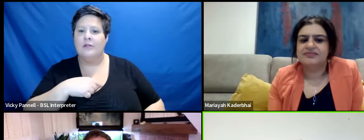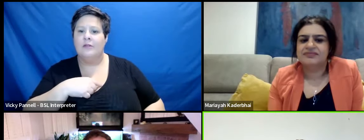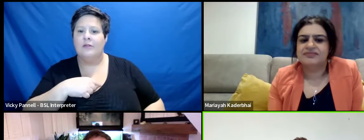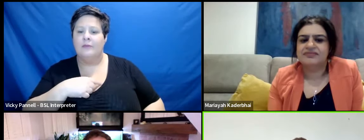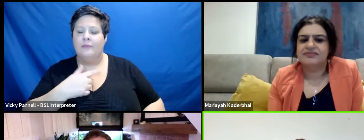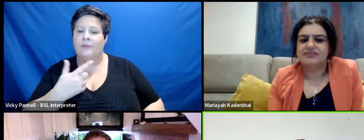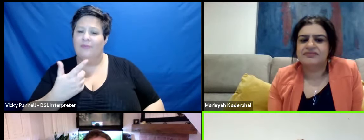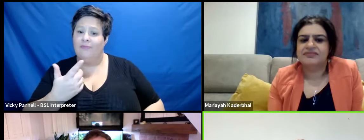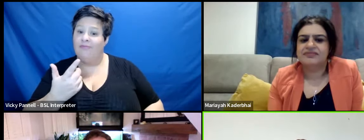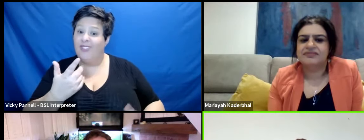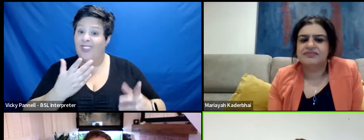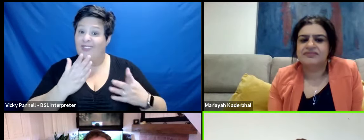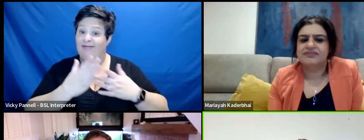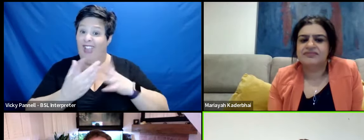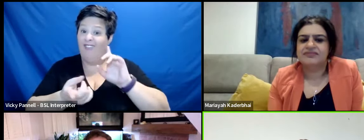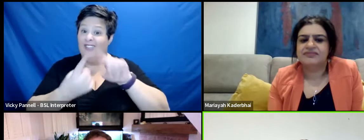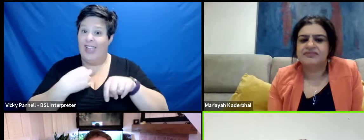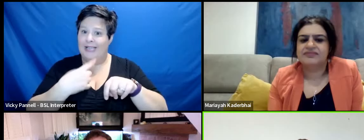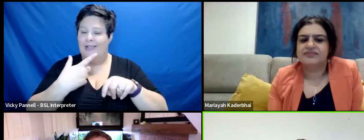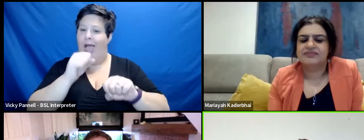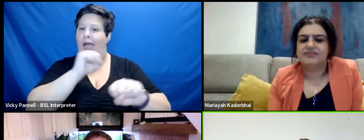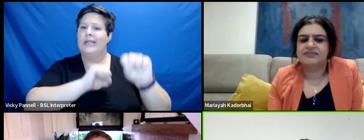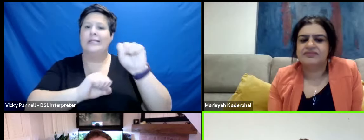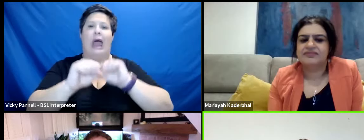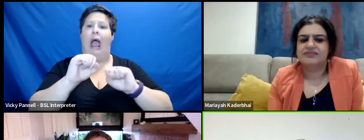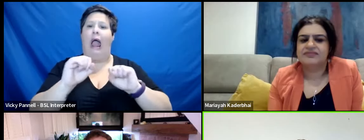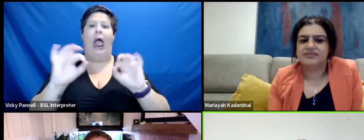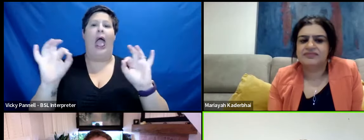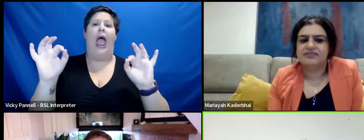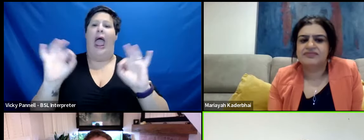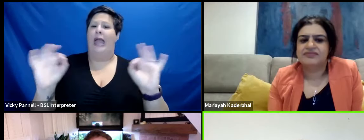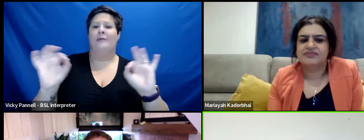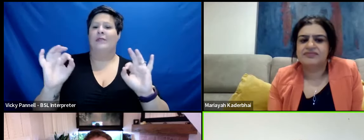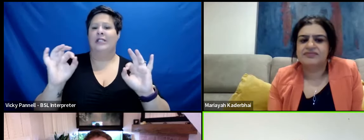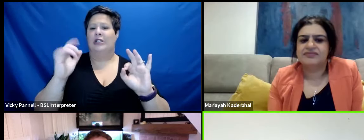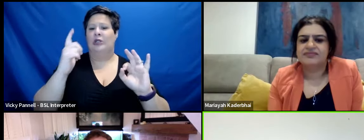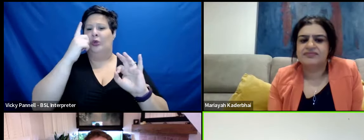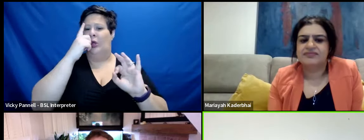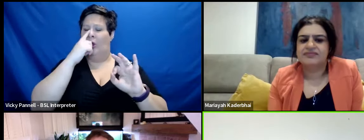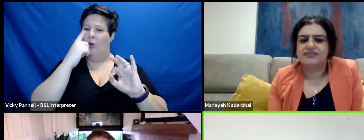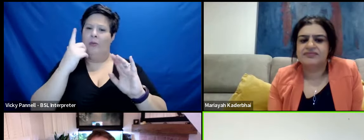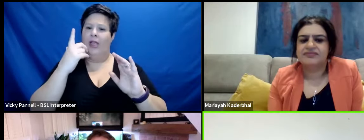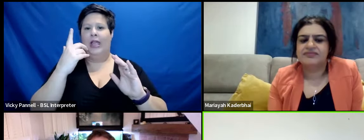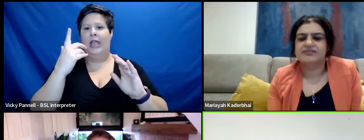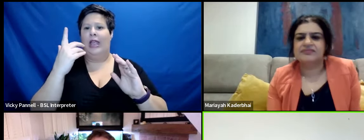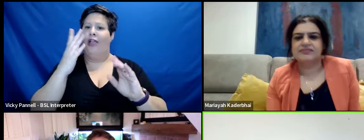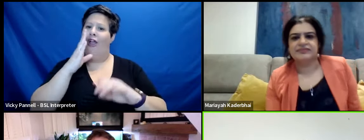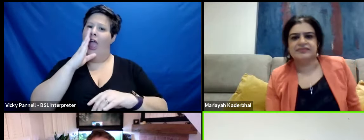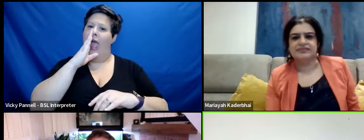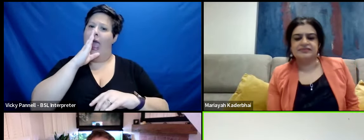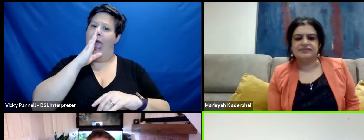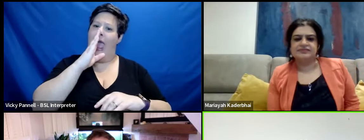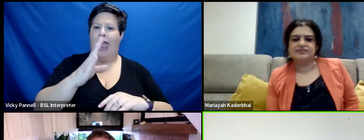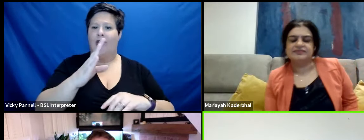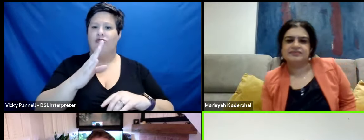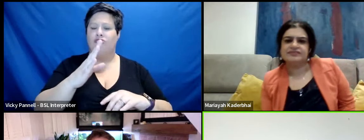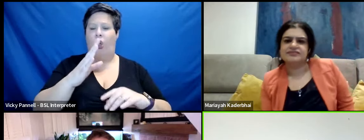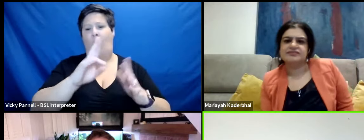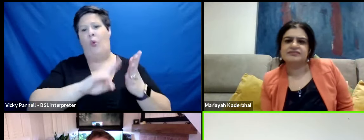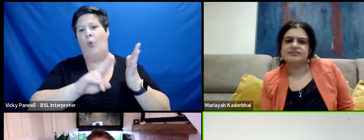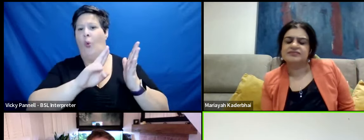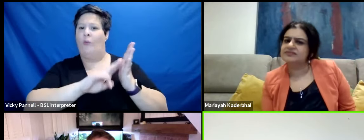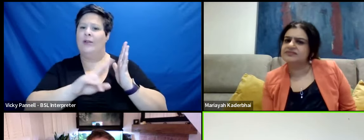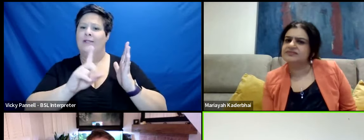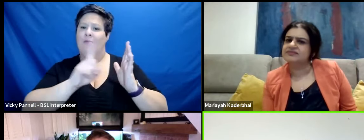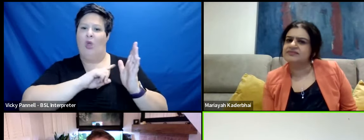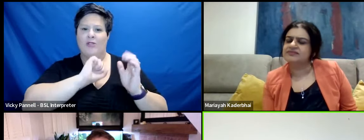and beyond that reaction that sort of denial that anybody could have any other than a heteronormative existence because of what they